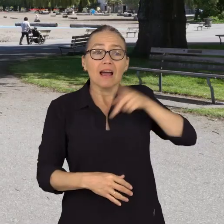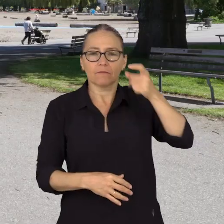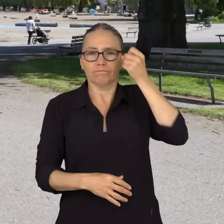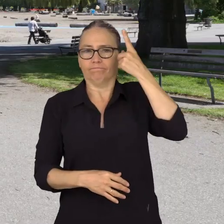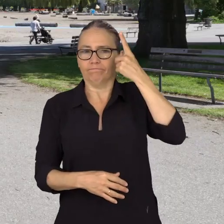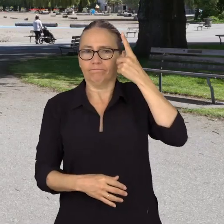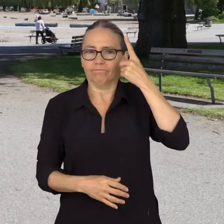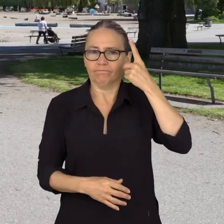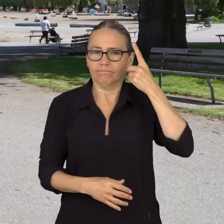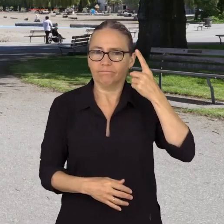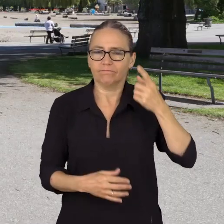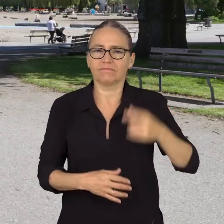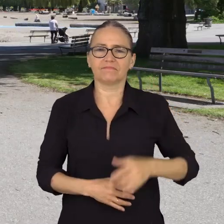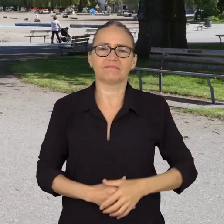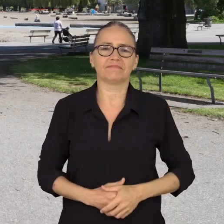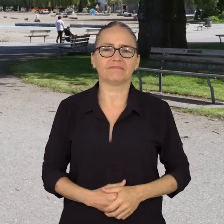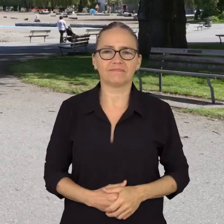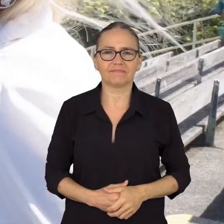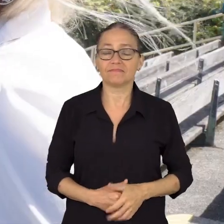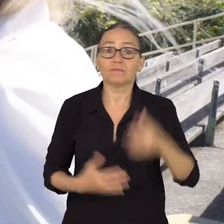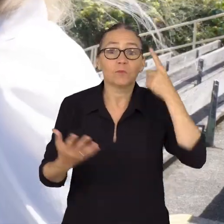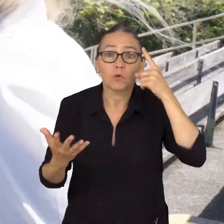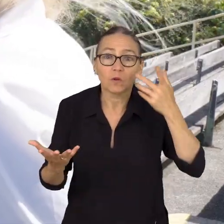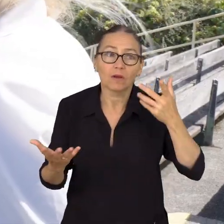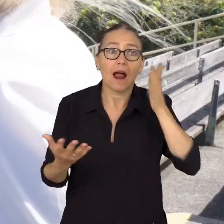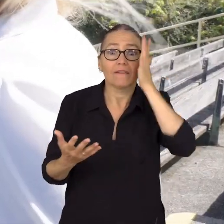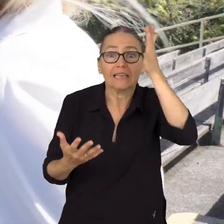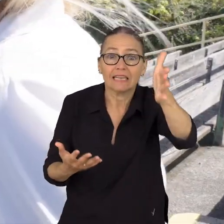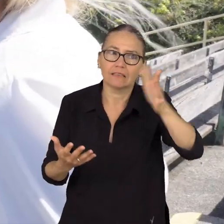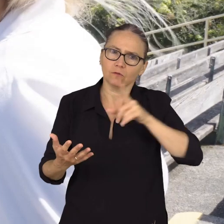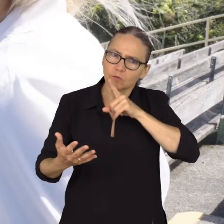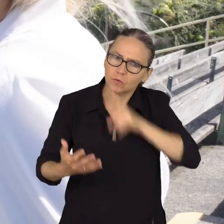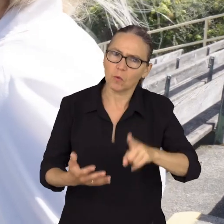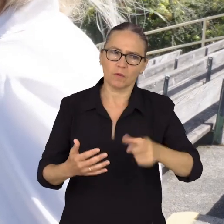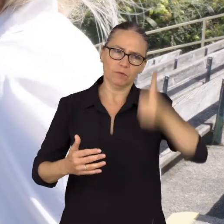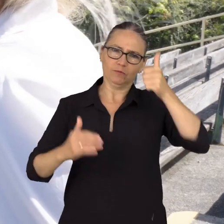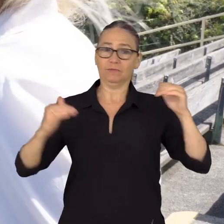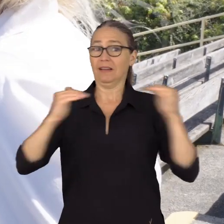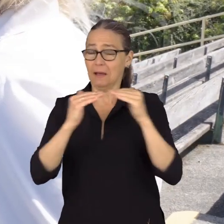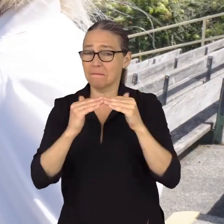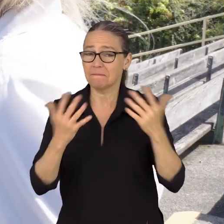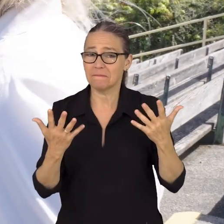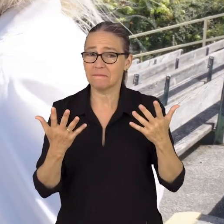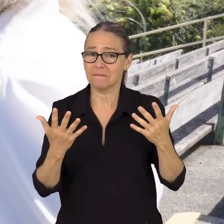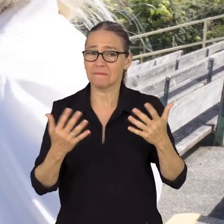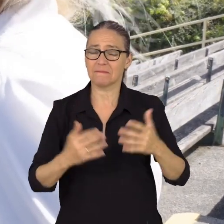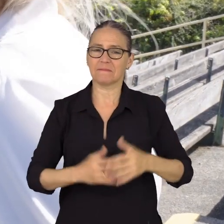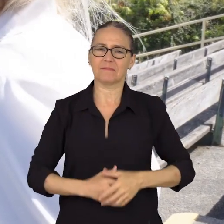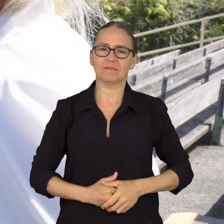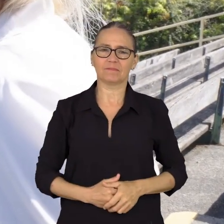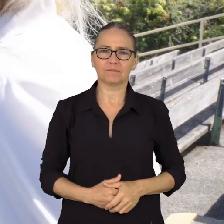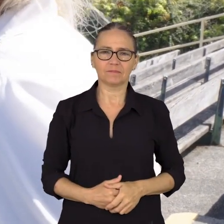realized that in order to have a more secure and equitable